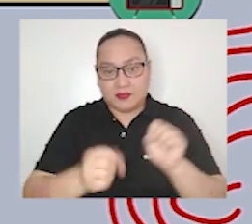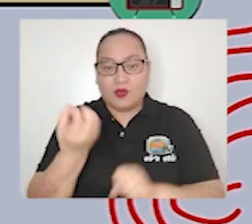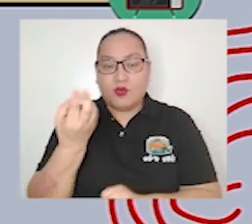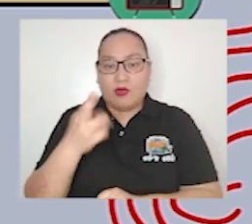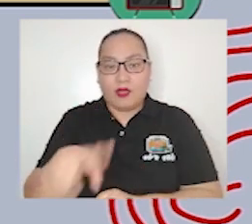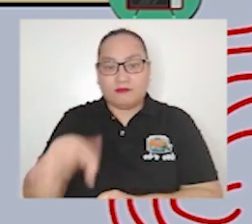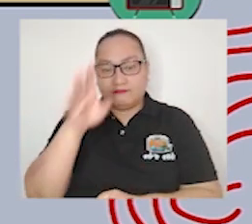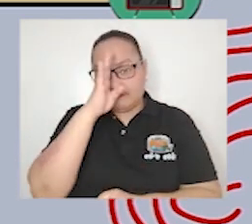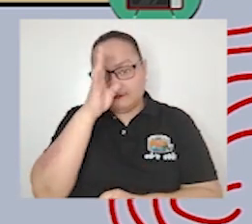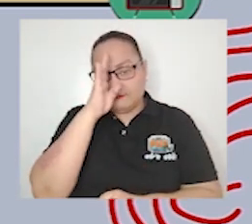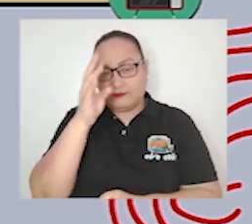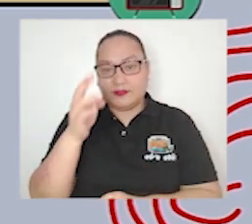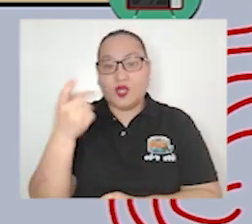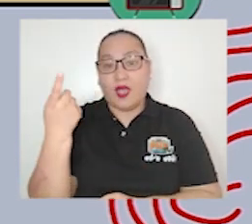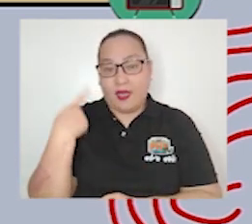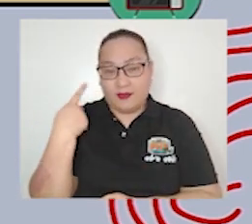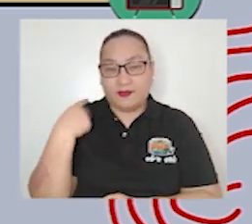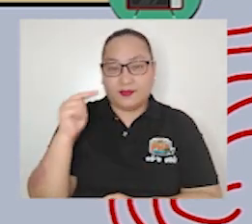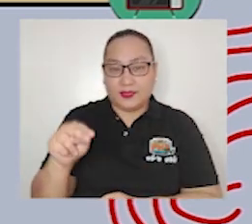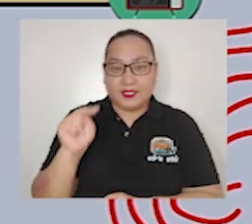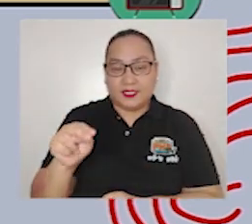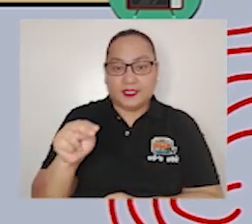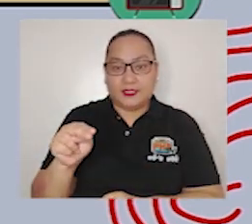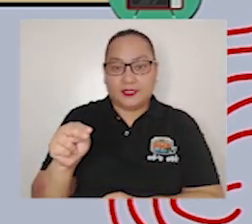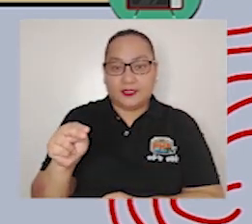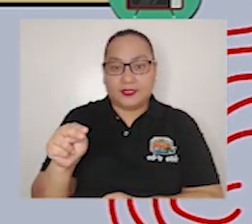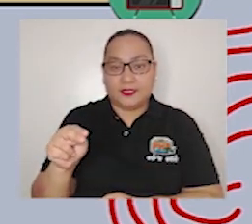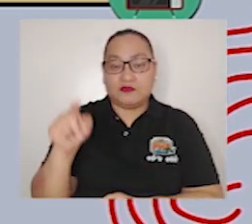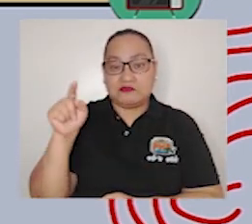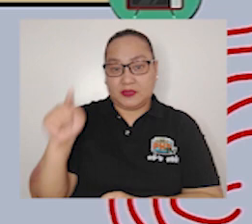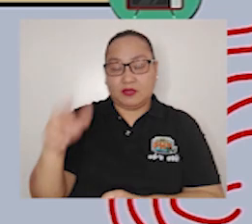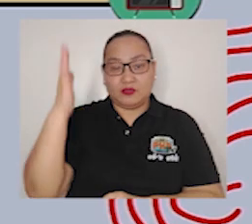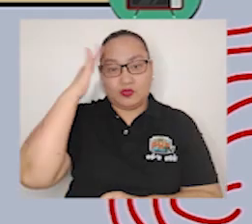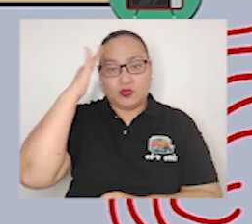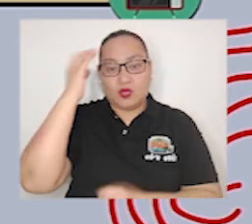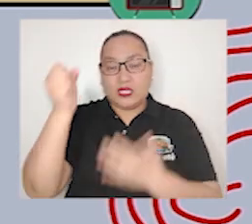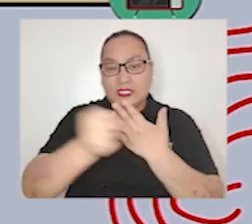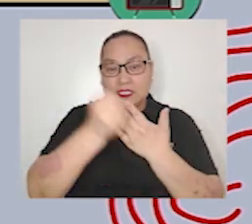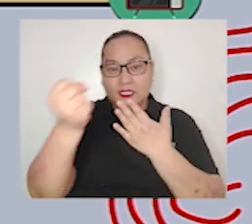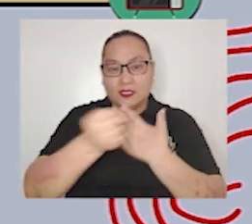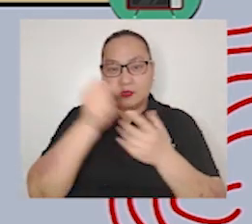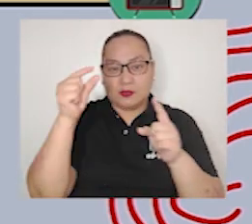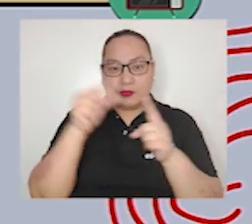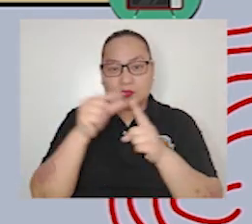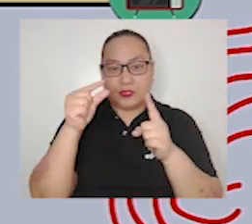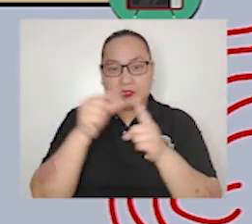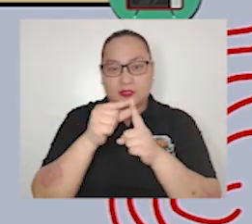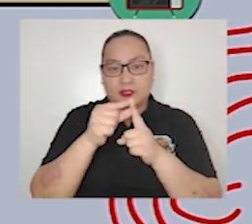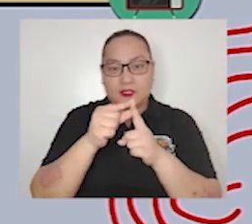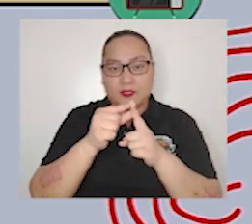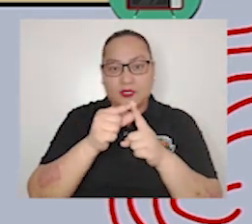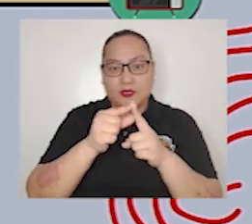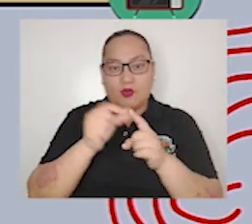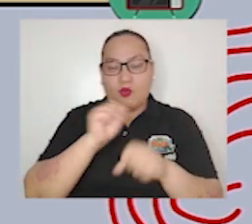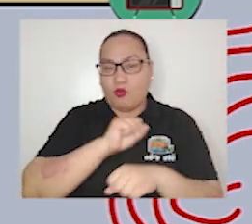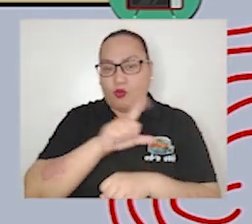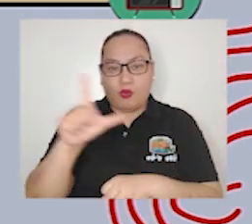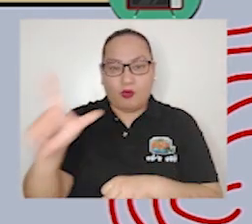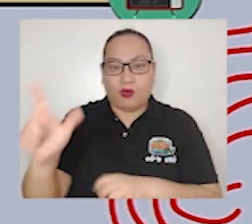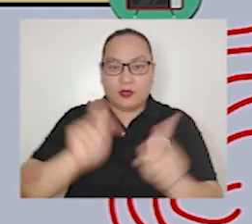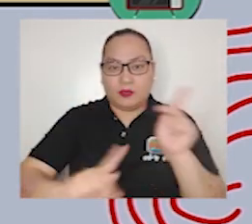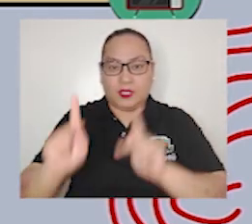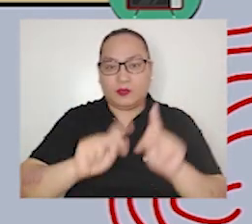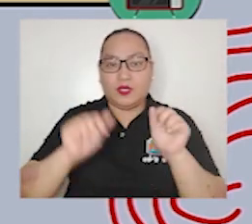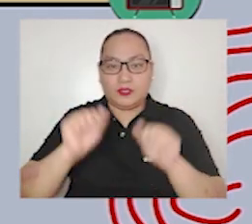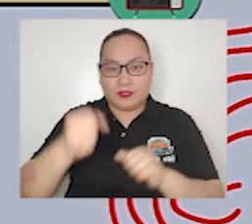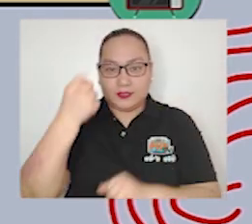simple terms that even the simplest of minds can understand accordingly present-day